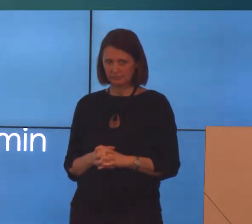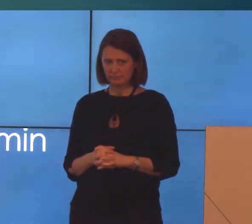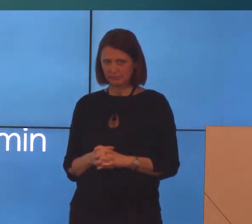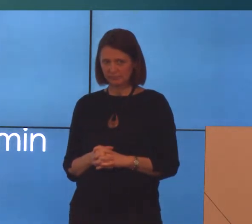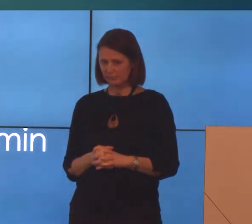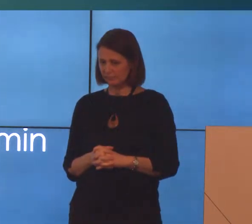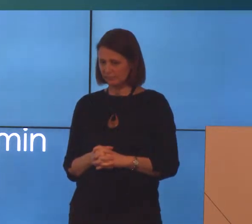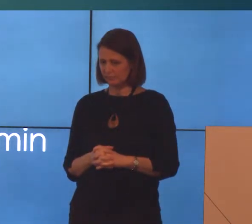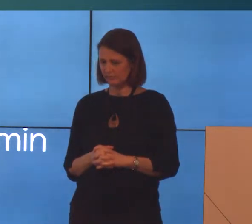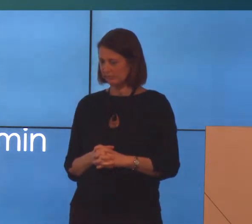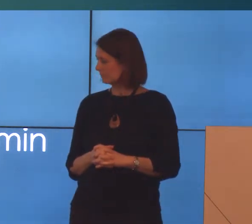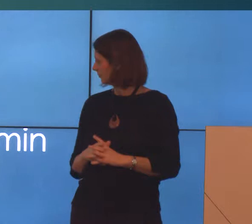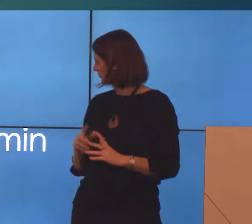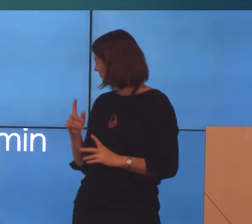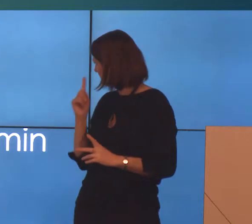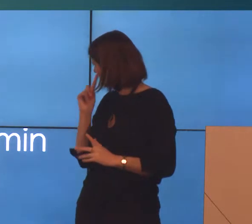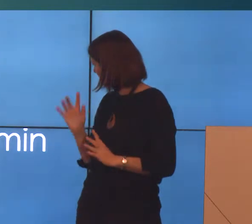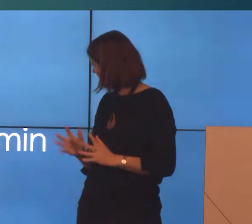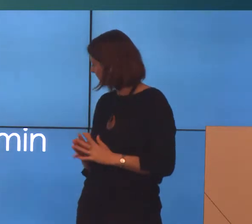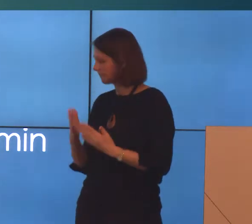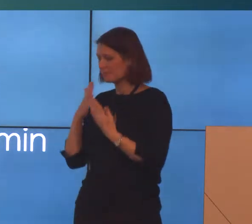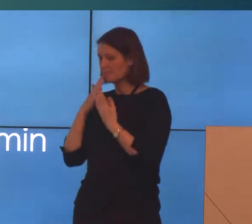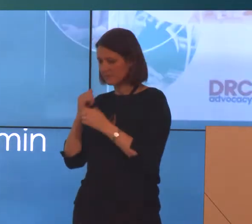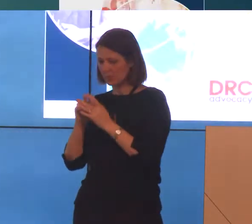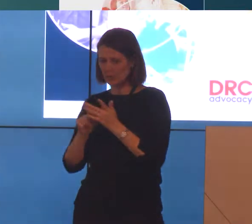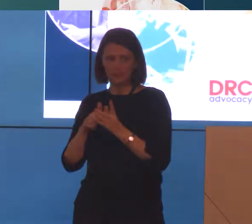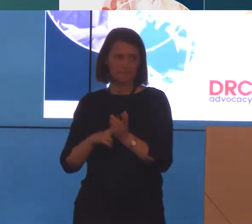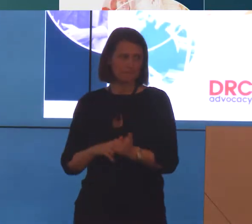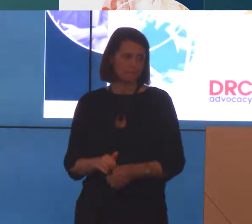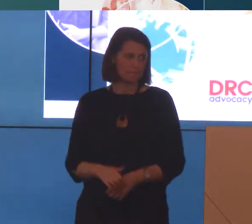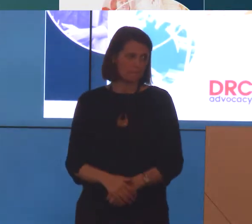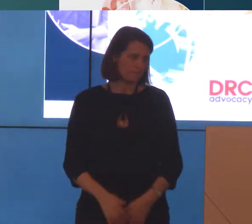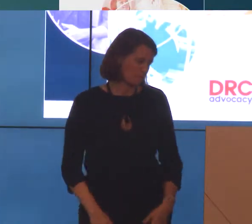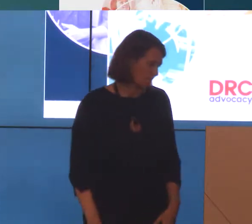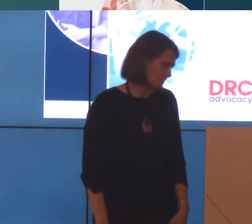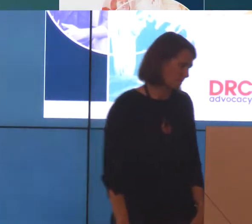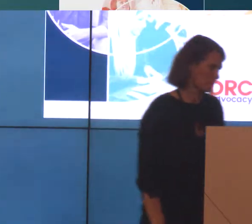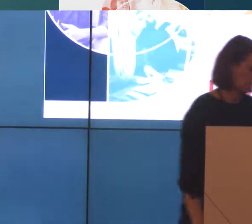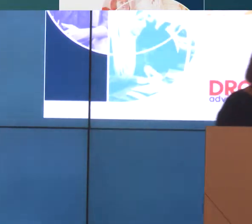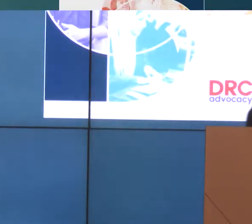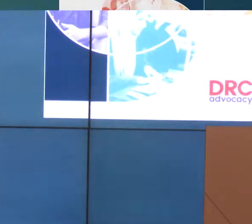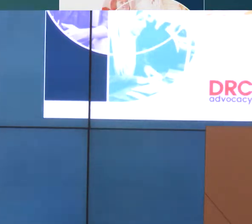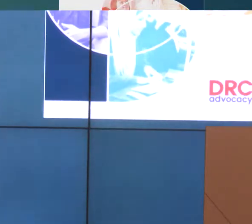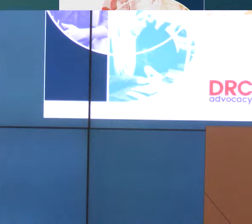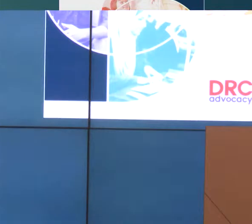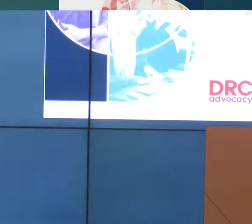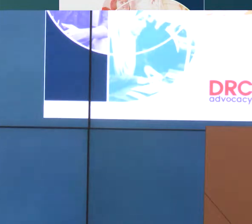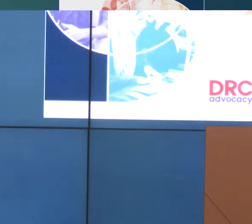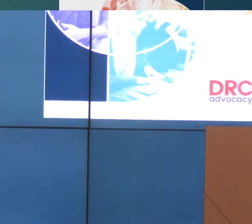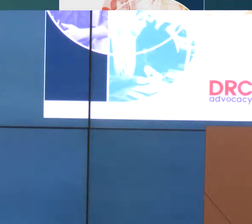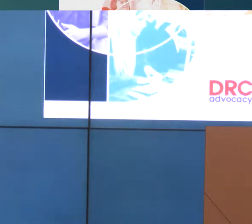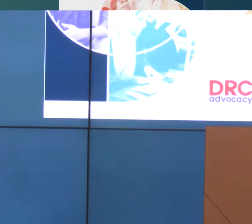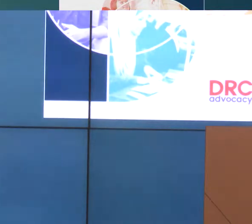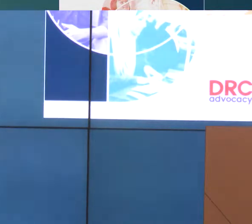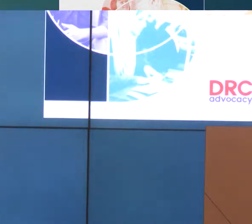Yeah, I think that's... All right. Thanks, Gillian. Okay, so I'm going to talk about the resource that the